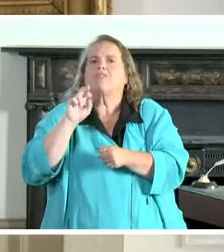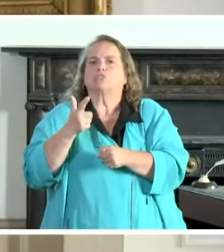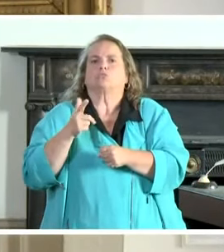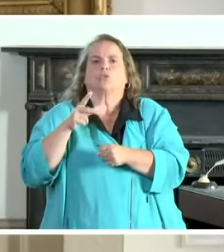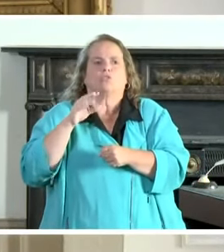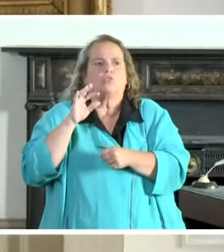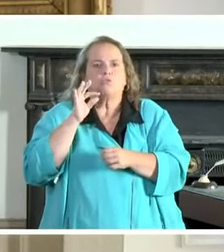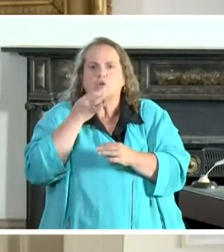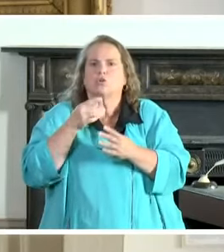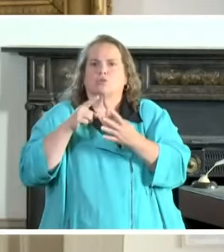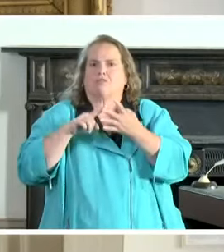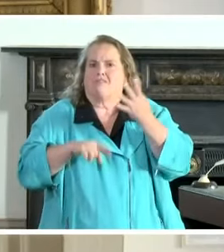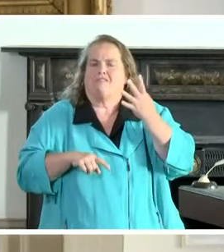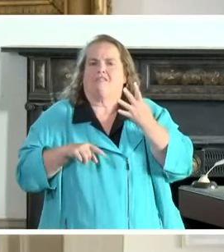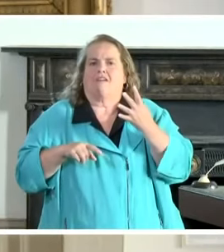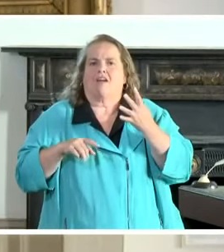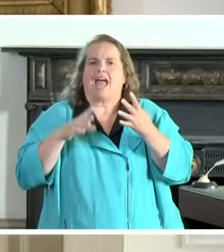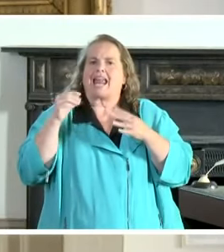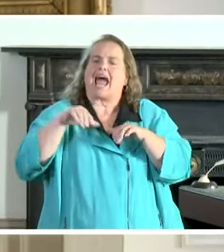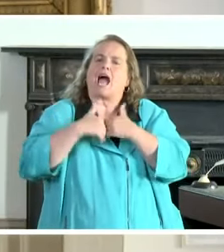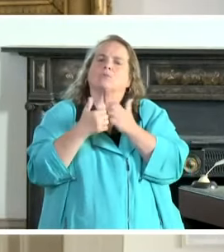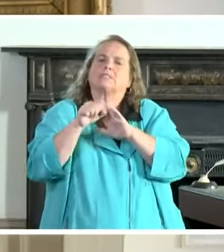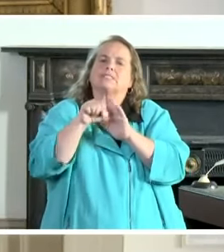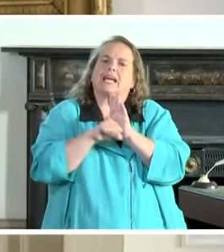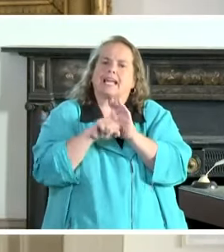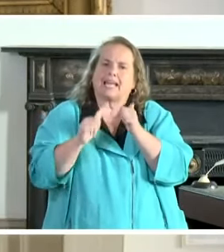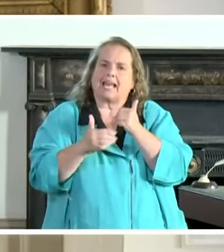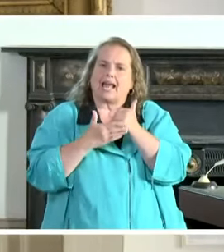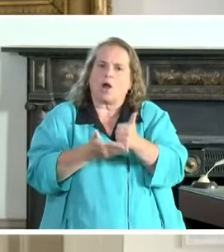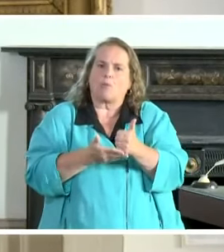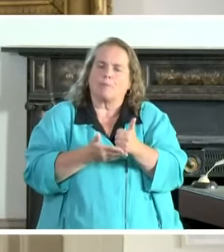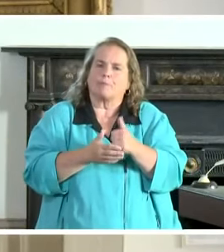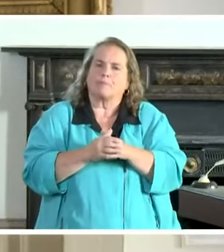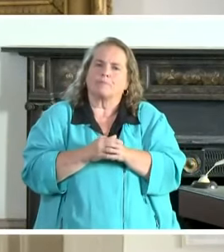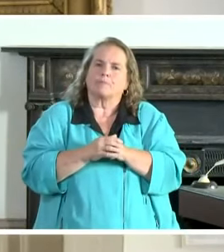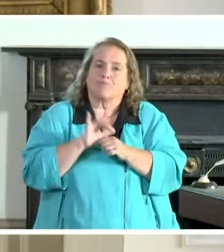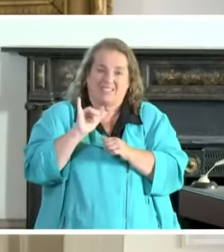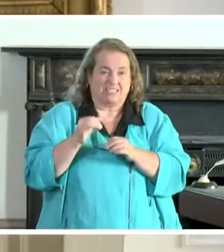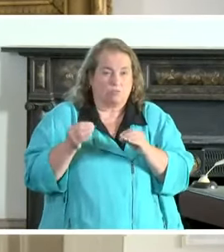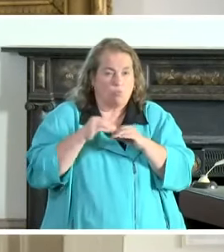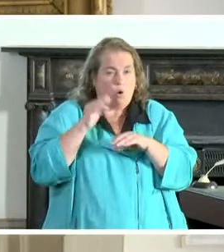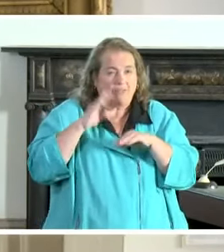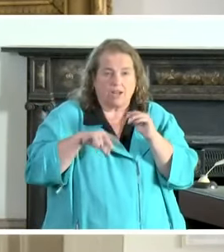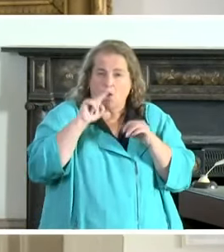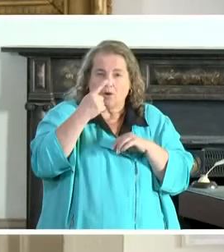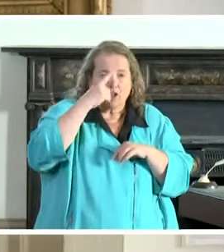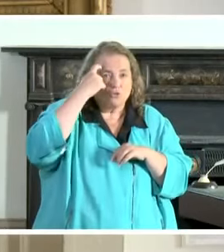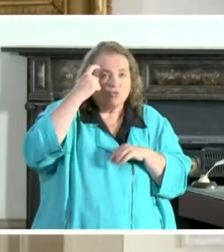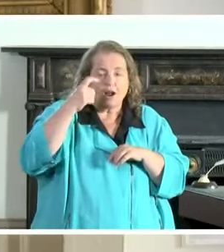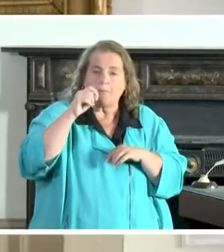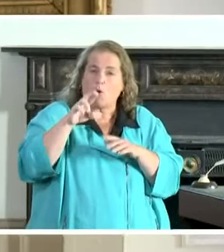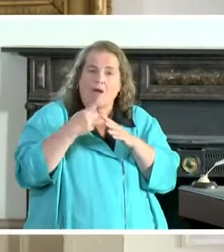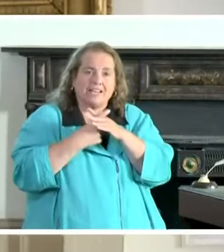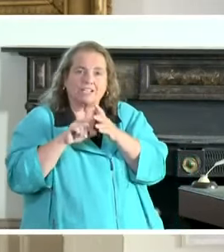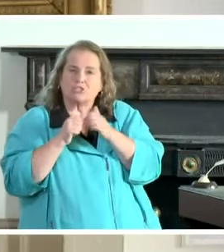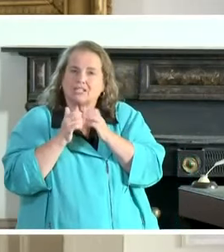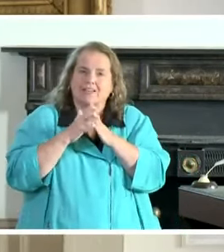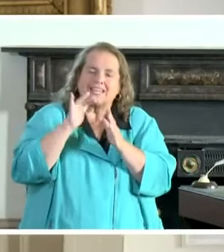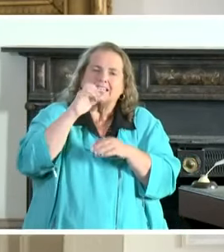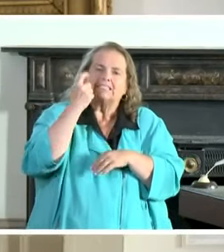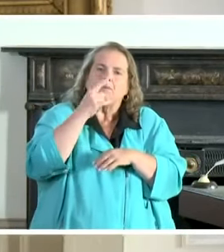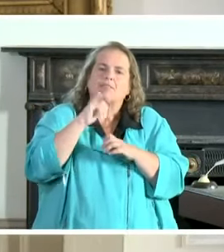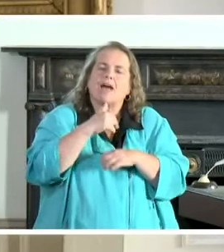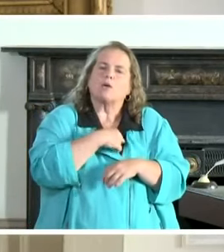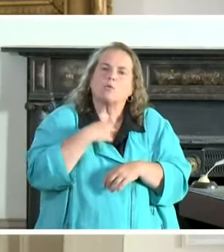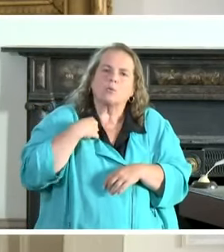the state can help all throughout. And this is more than just a dream or an initiative. It's something that we